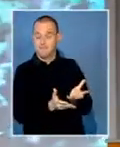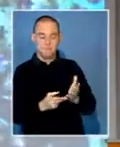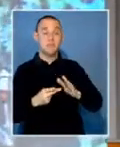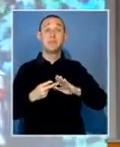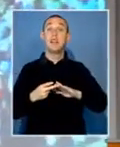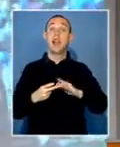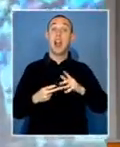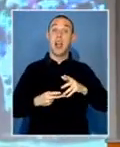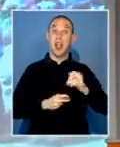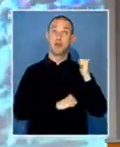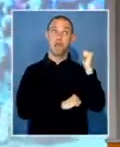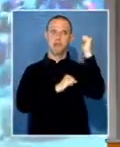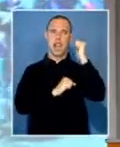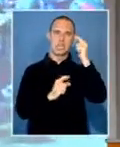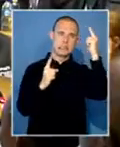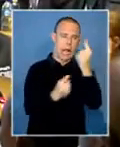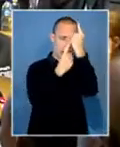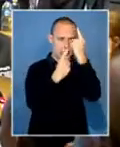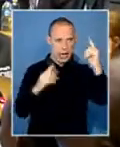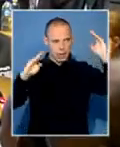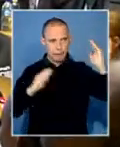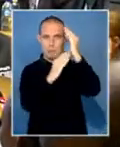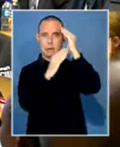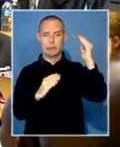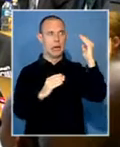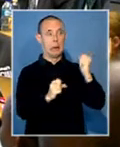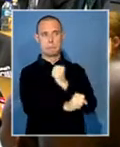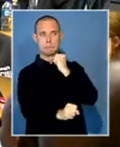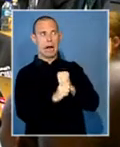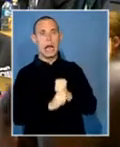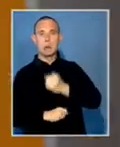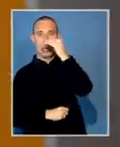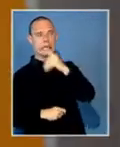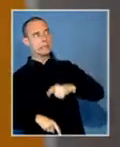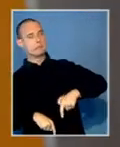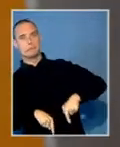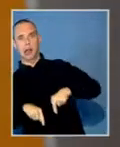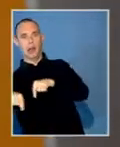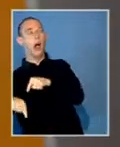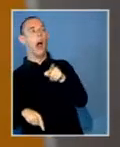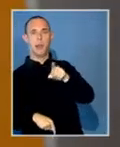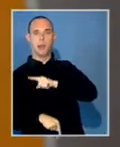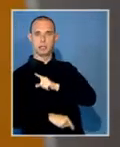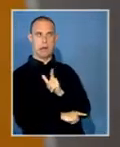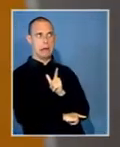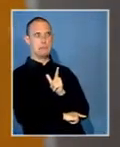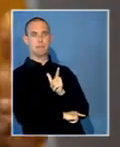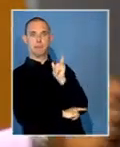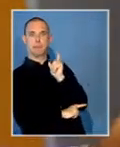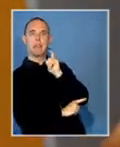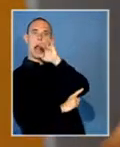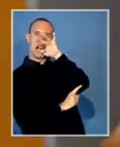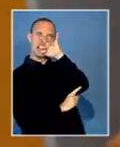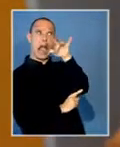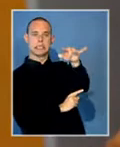and says such actions led to police firing tear gas into the crowd. This is a plan I approved, but